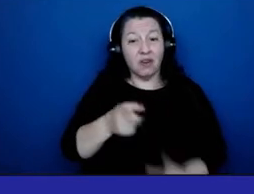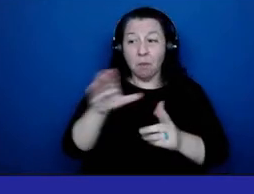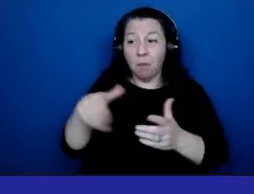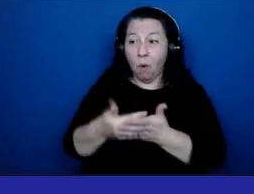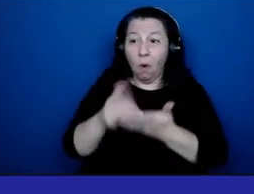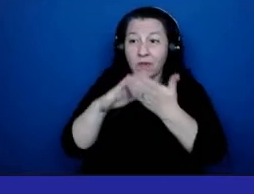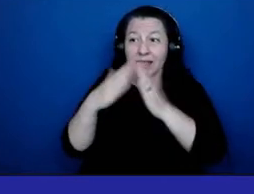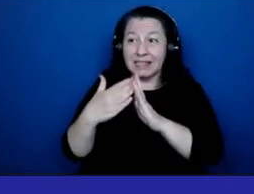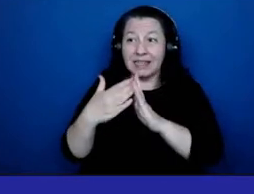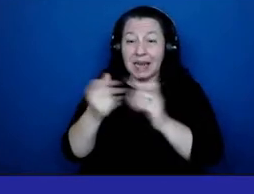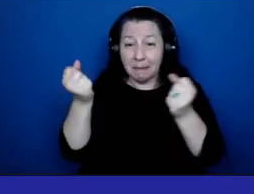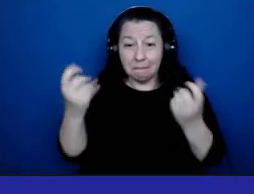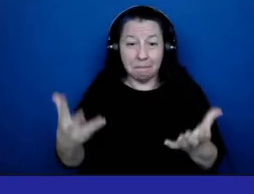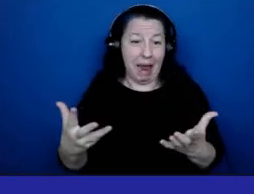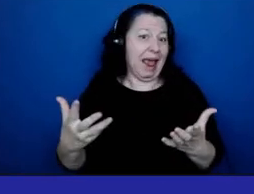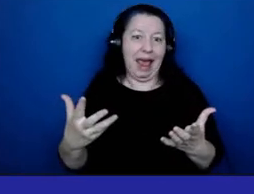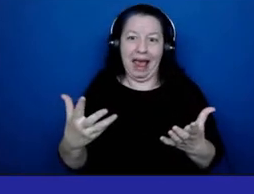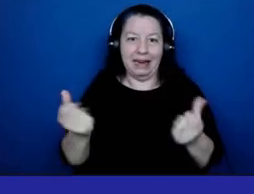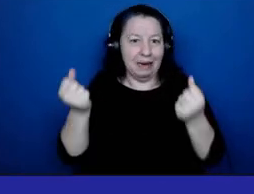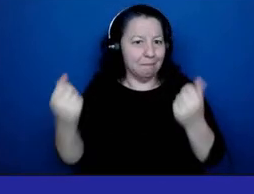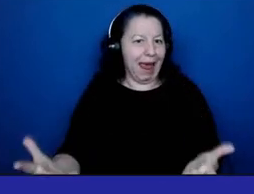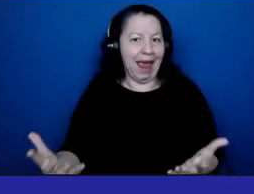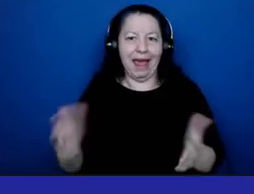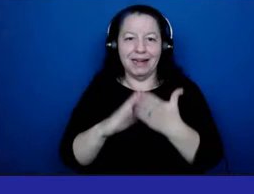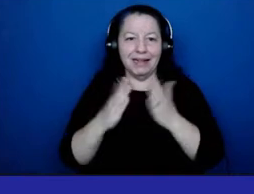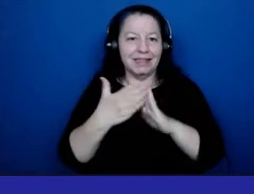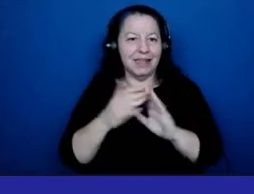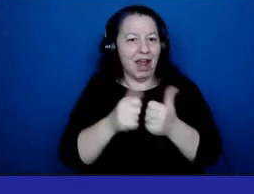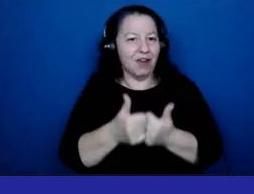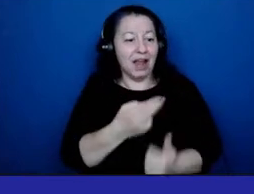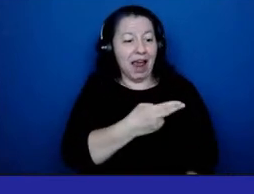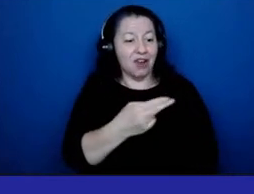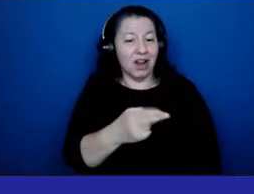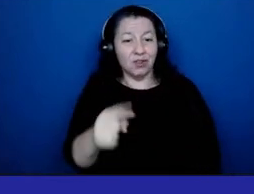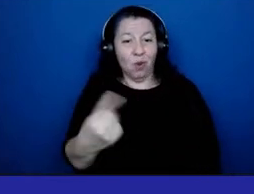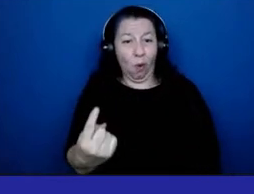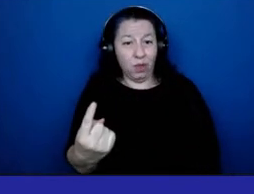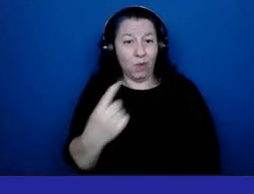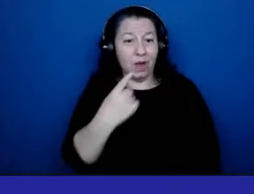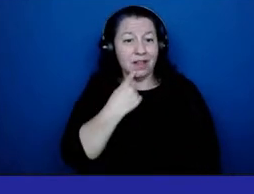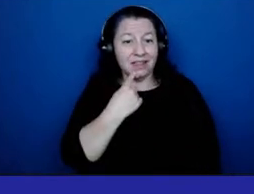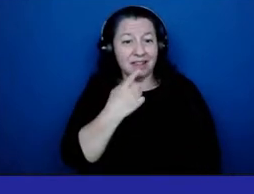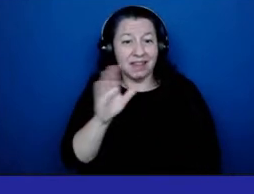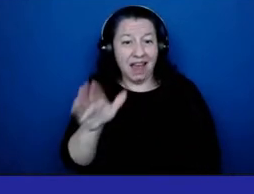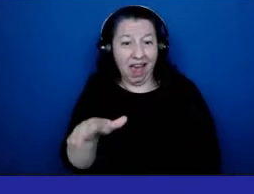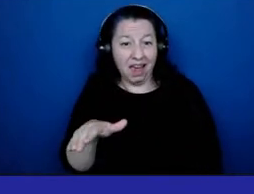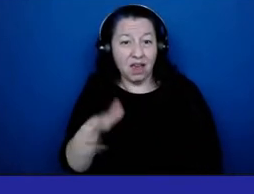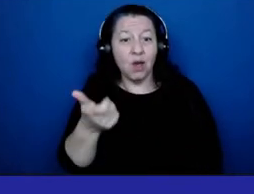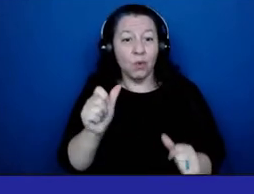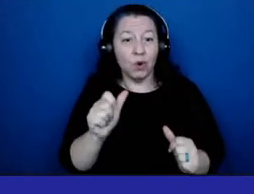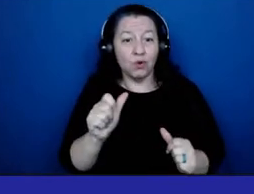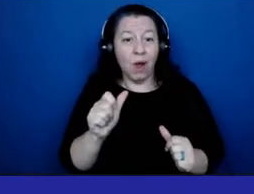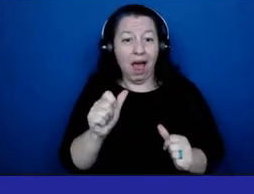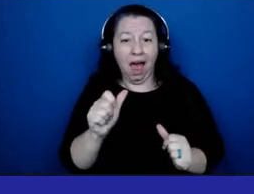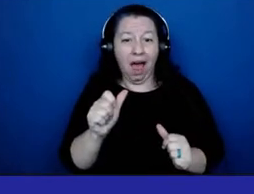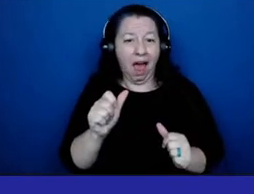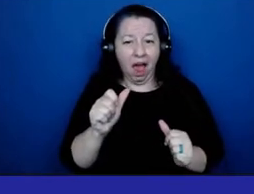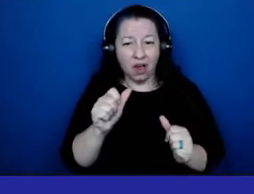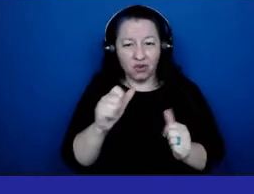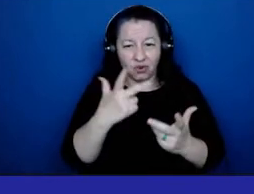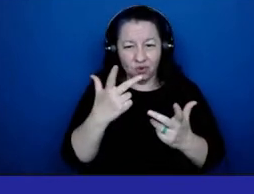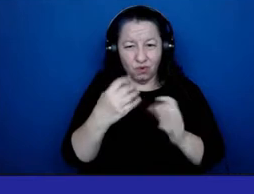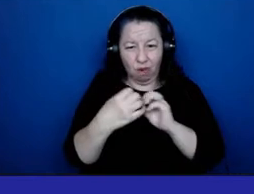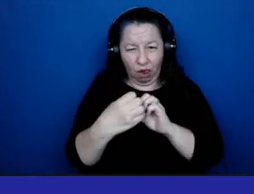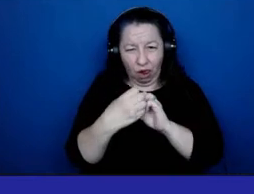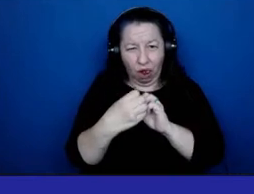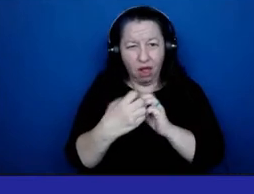of whatever dozens of city agencies, H&H is the only one that says, hey, we're going to try to split this hair and get out of